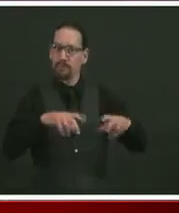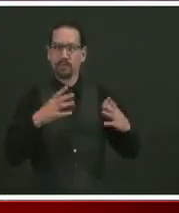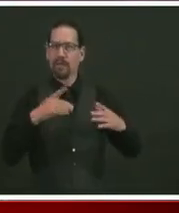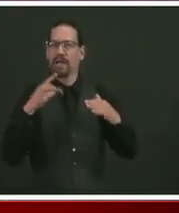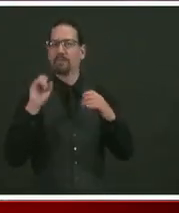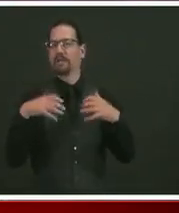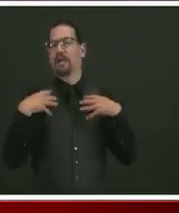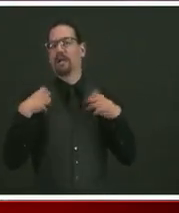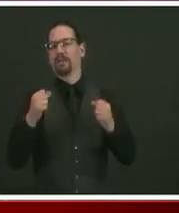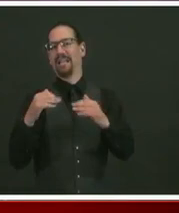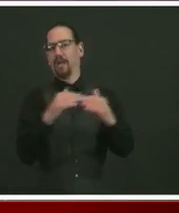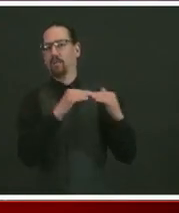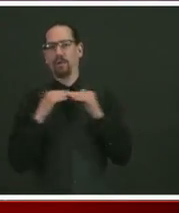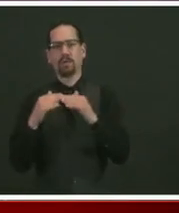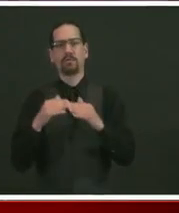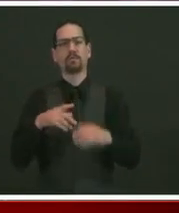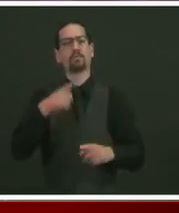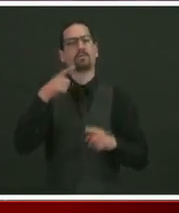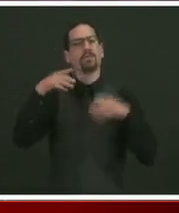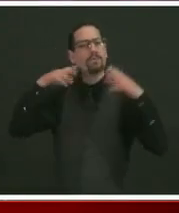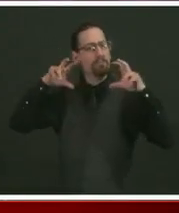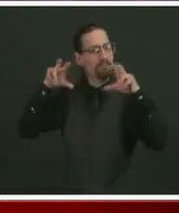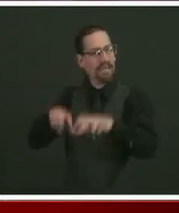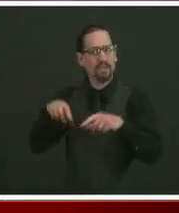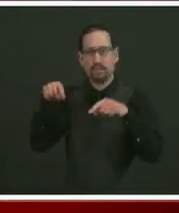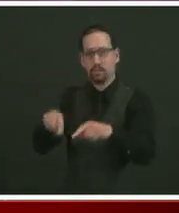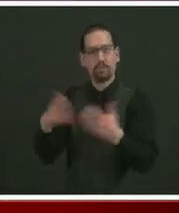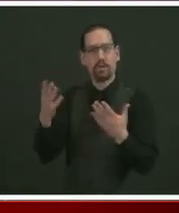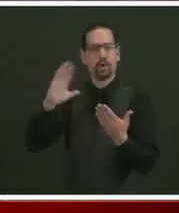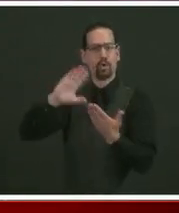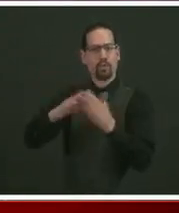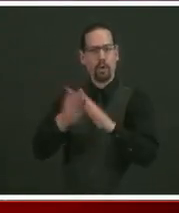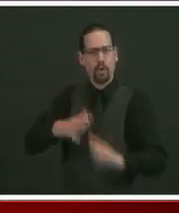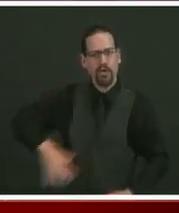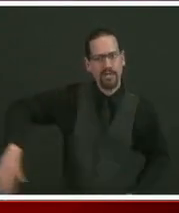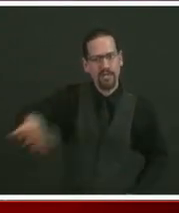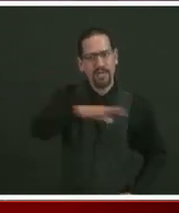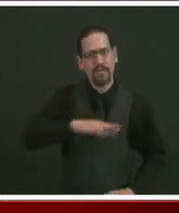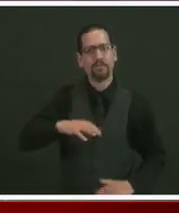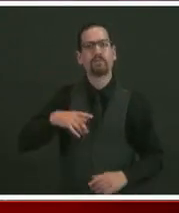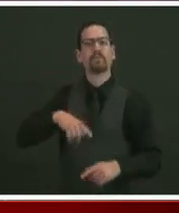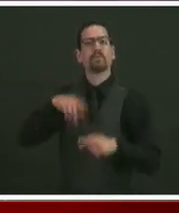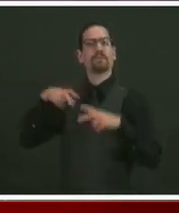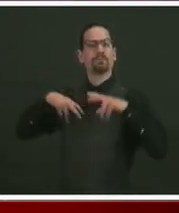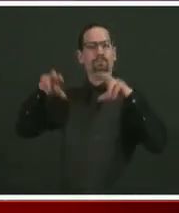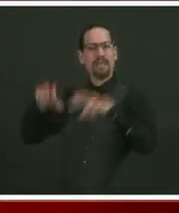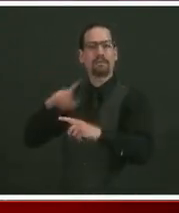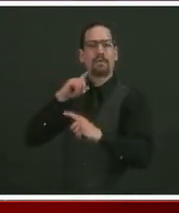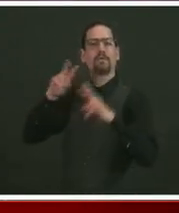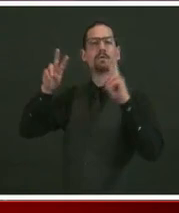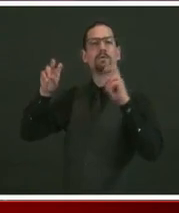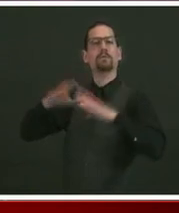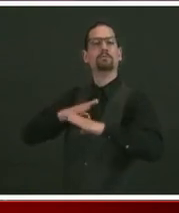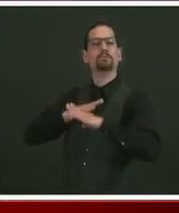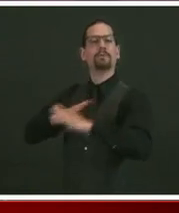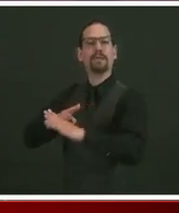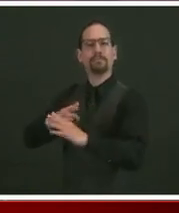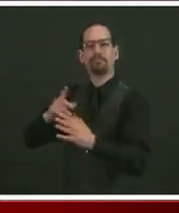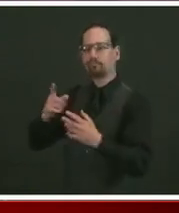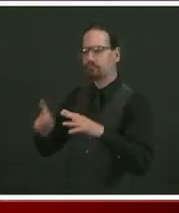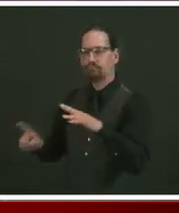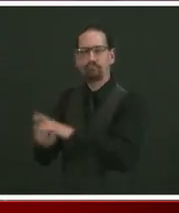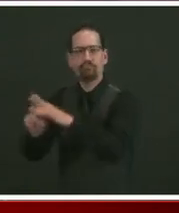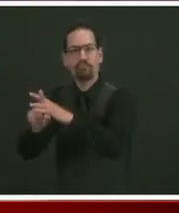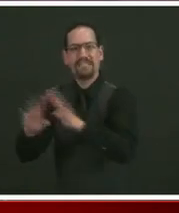communities, about investing in prevention, about investing in telemedicine and telehealth, so that folks,